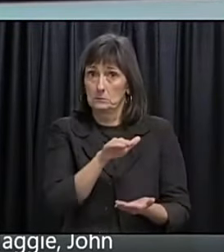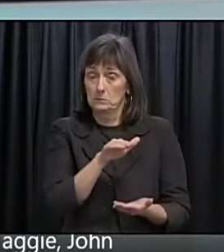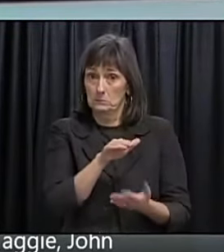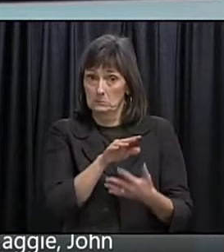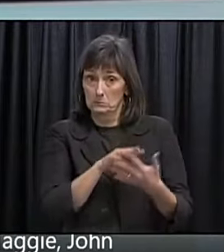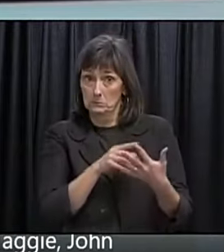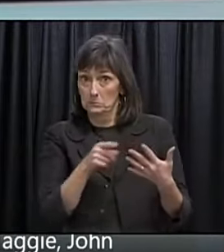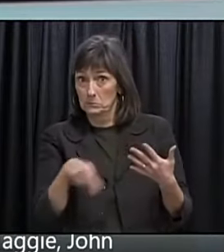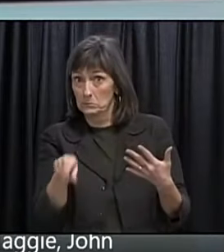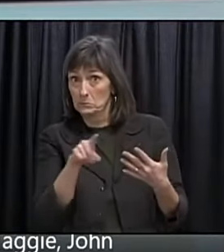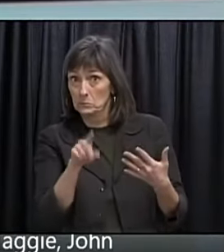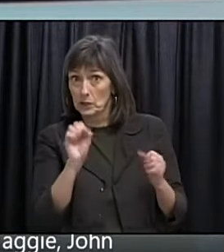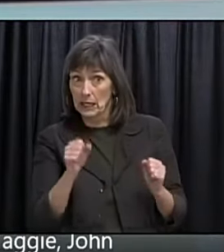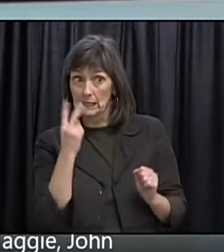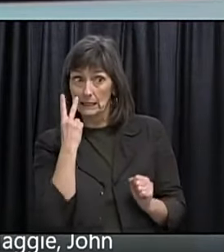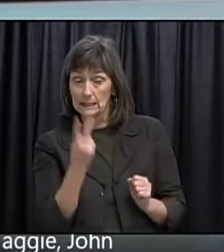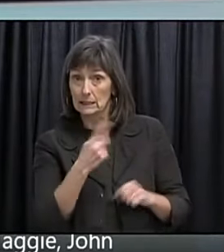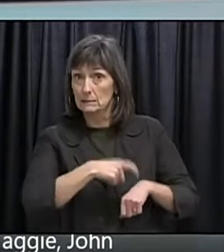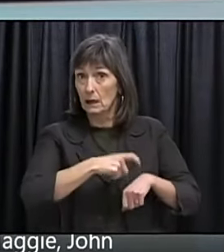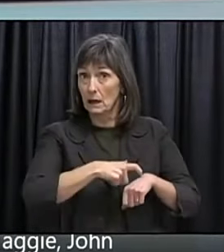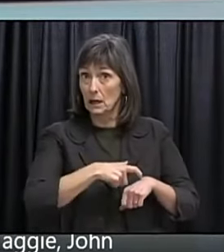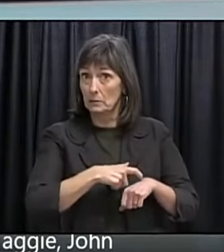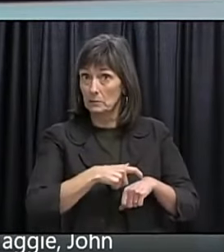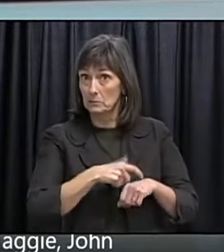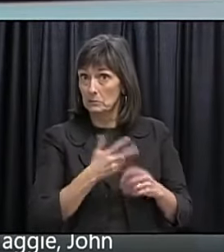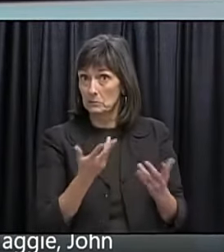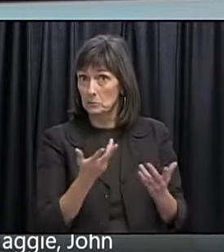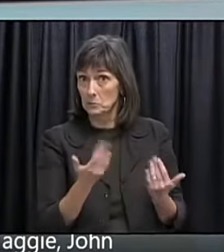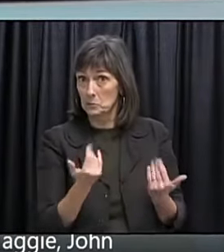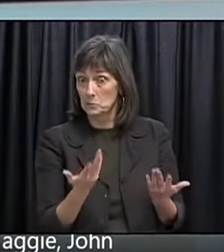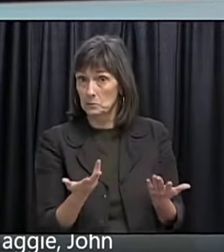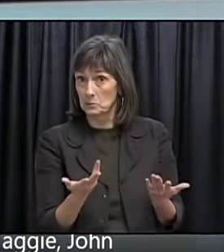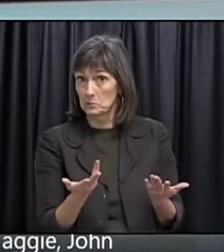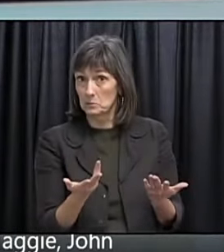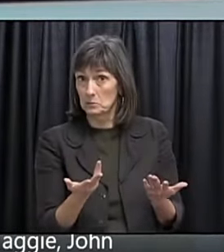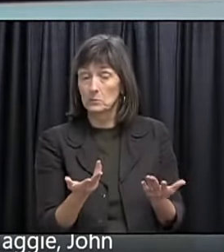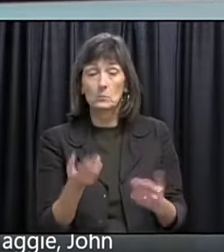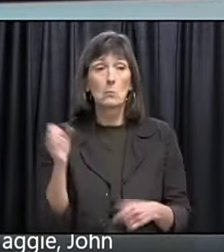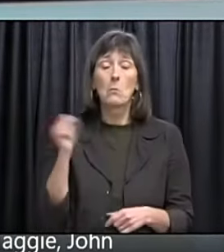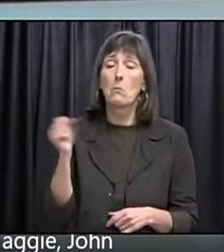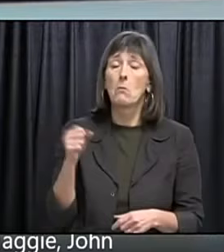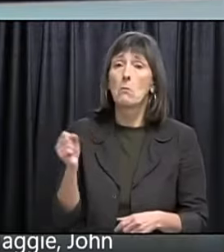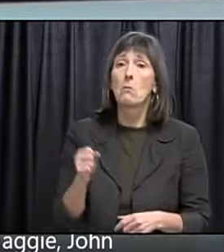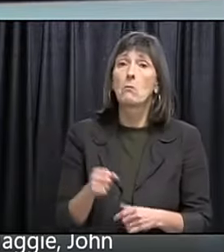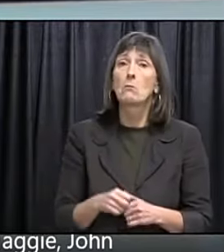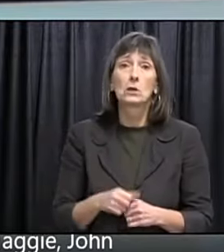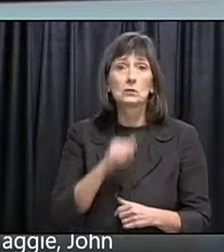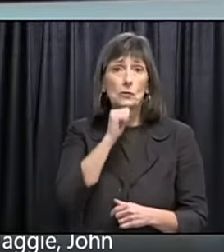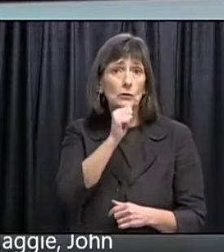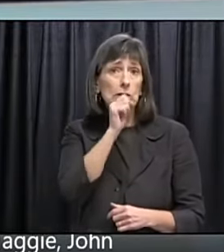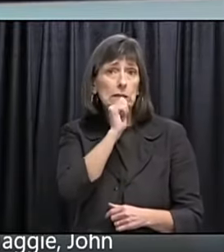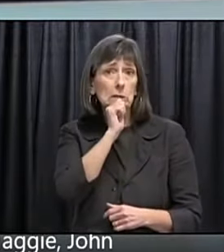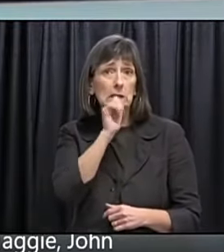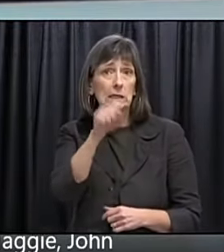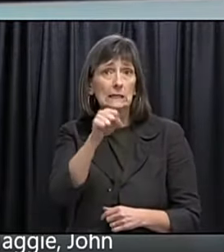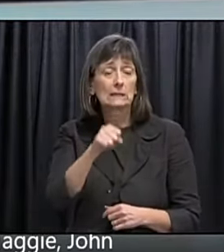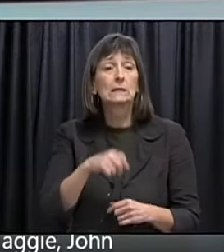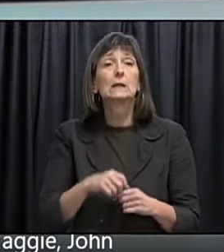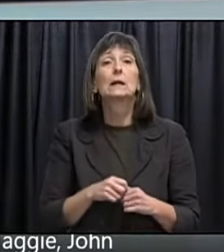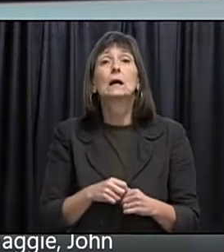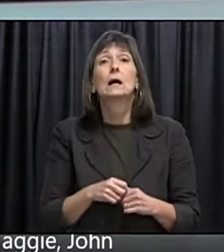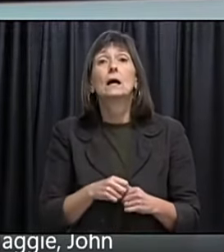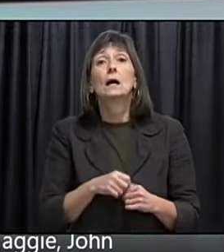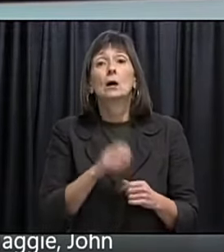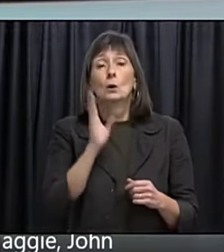wondering. If the public. be privy. To some of that information. Yes. Certainly. I mean. It's not secret. What we're expecting.